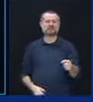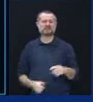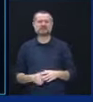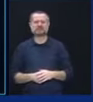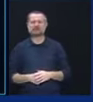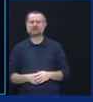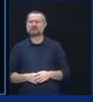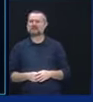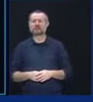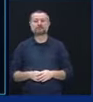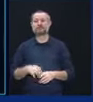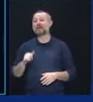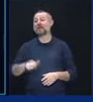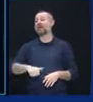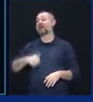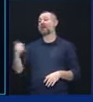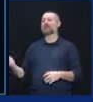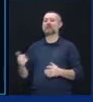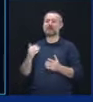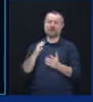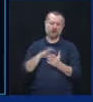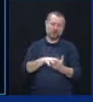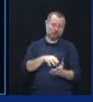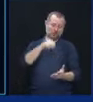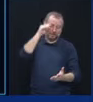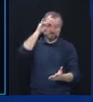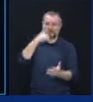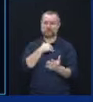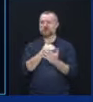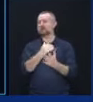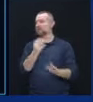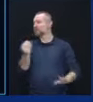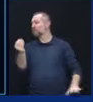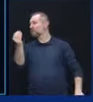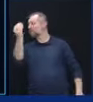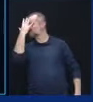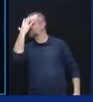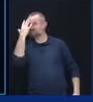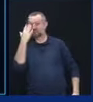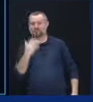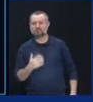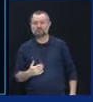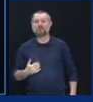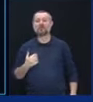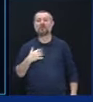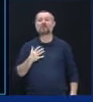Another lesson that I learned, trick is to keep learning in life.